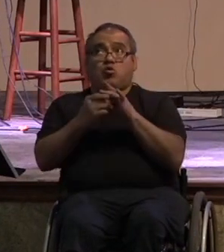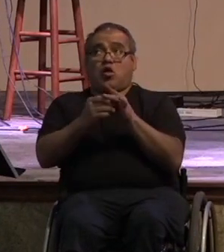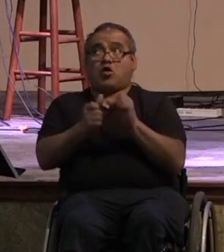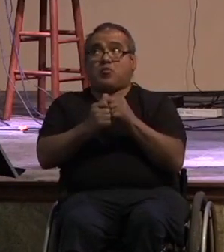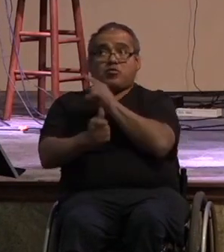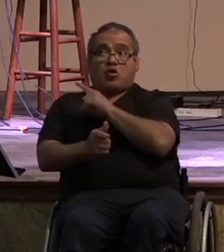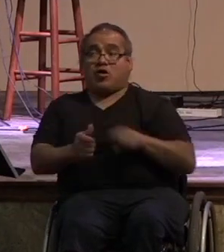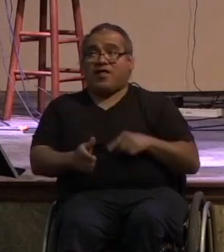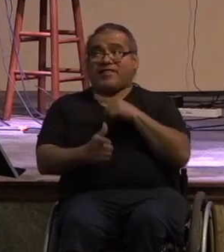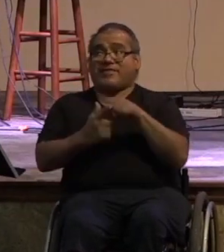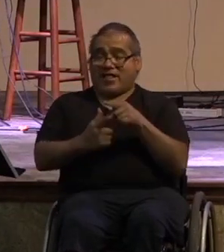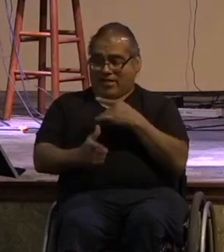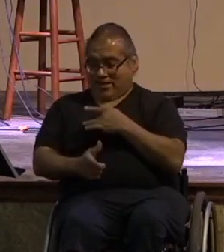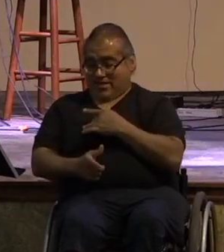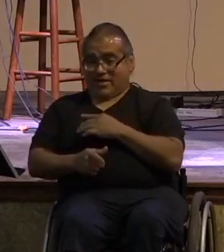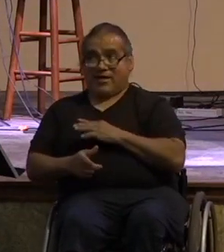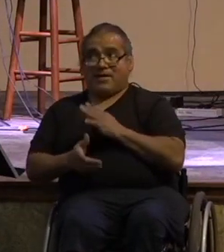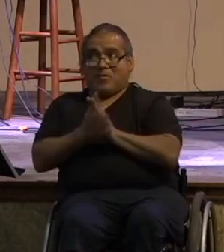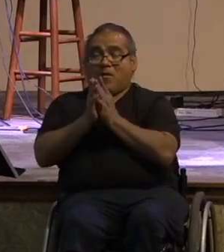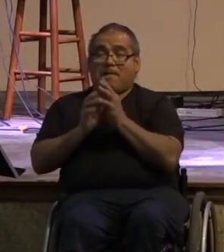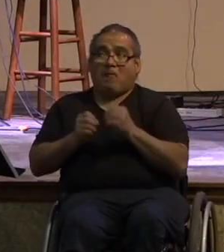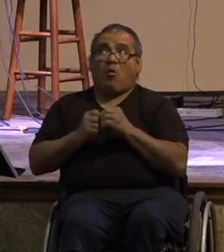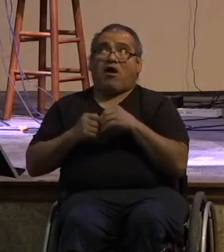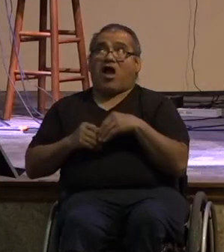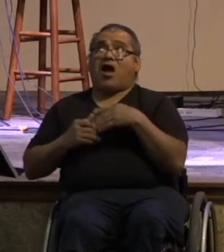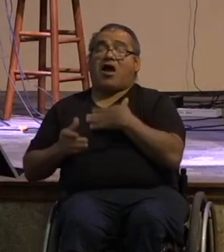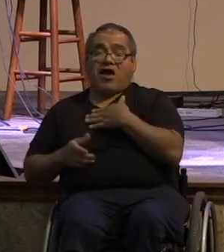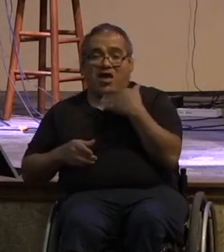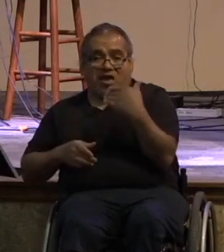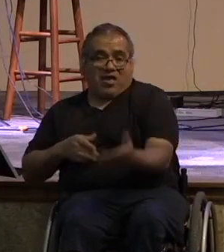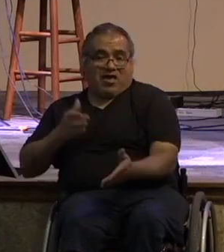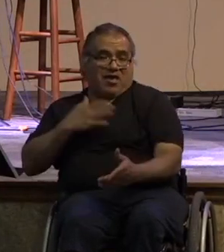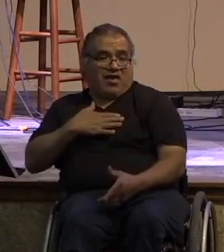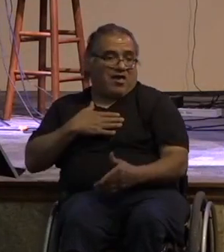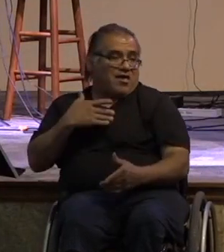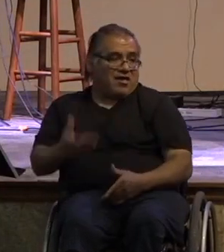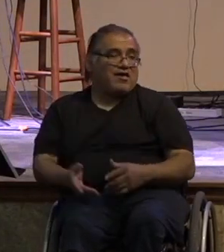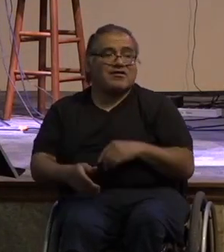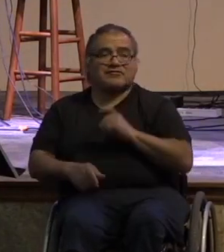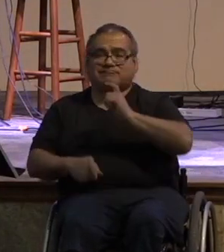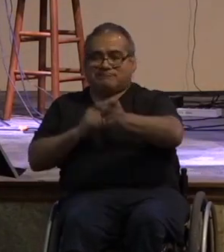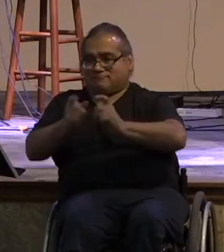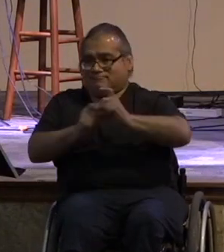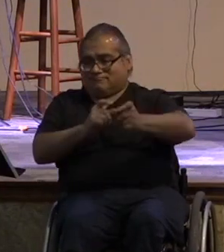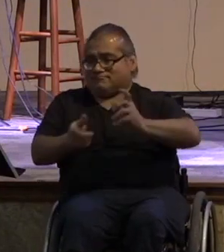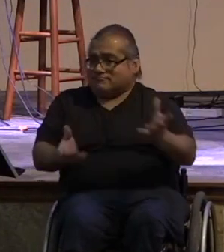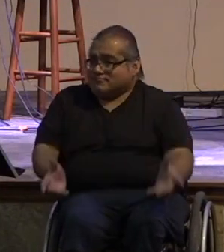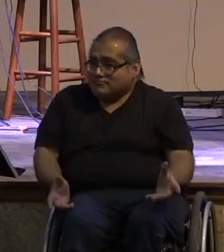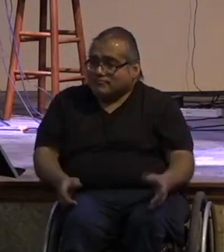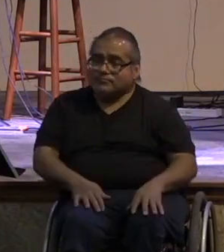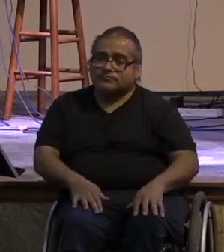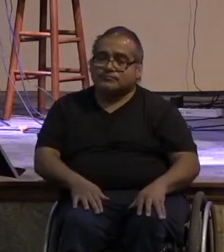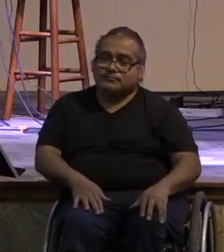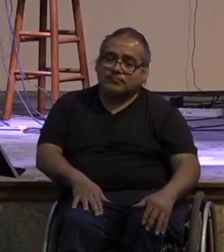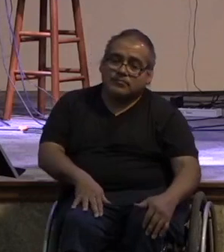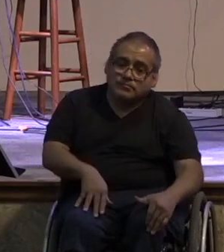have i seen my faithfulness in the area of stewardship grow as my relationship with god has deepened have i